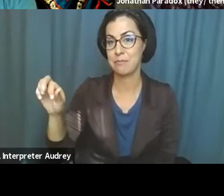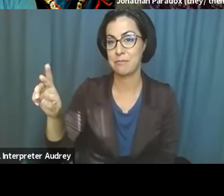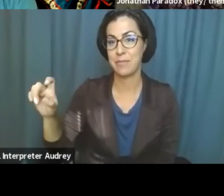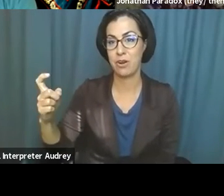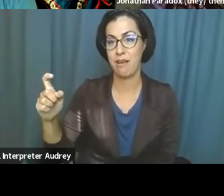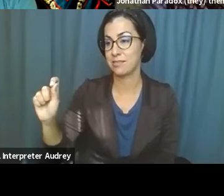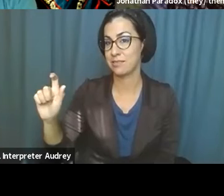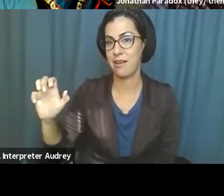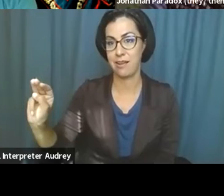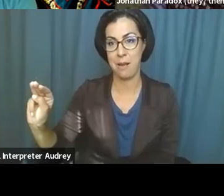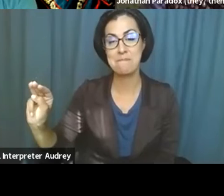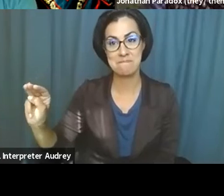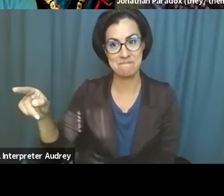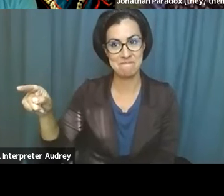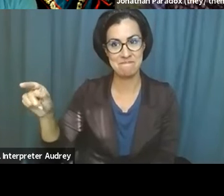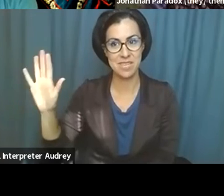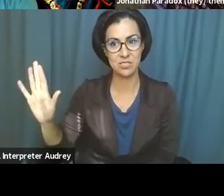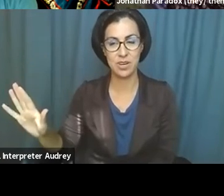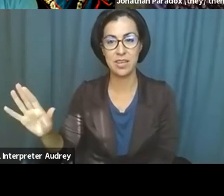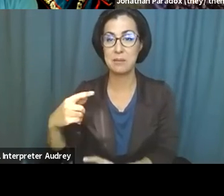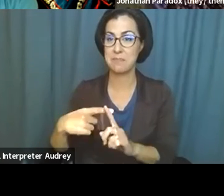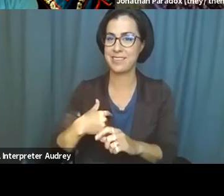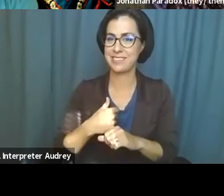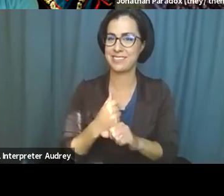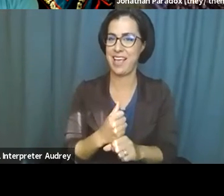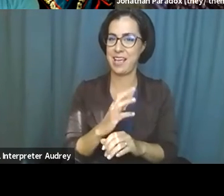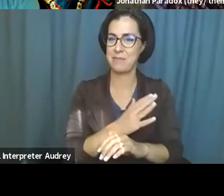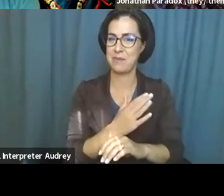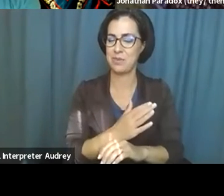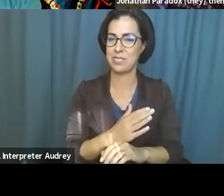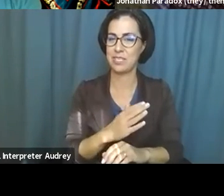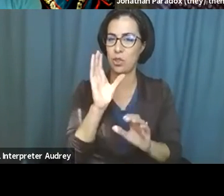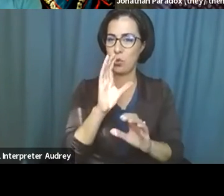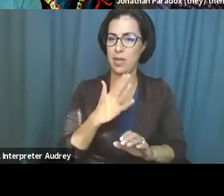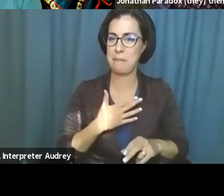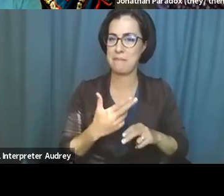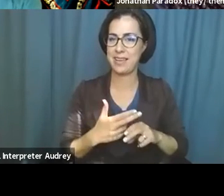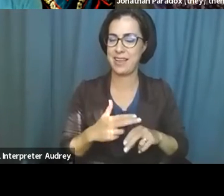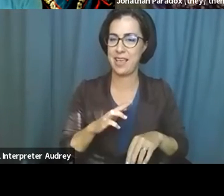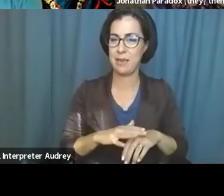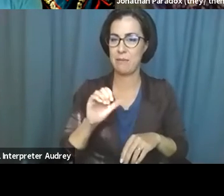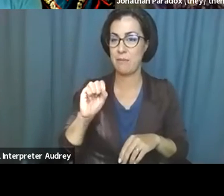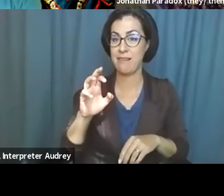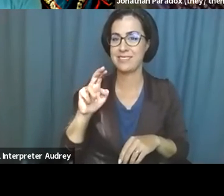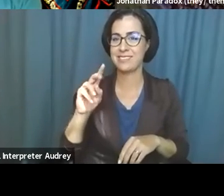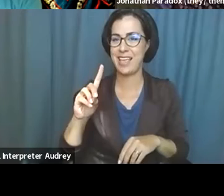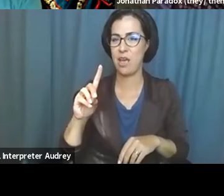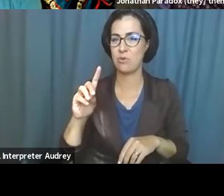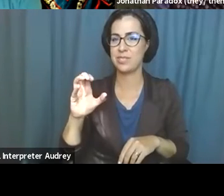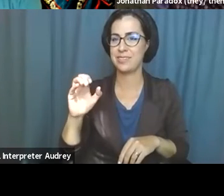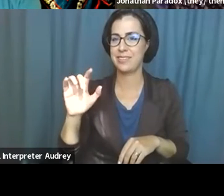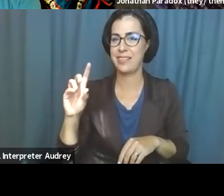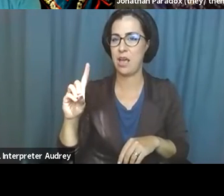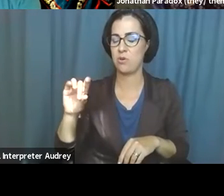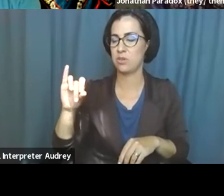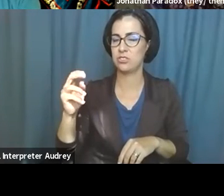music. If you look up, um, um, Jonathan Paradox Lee on SoundCloud, um, you can see some of my music. Um, and I think